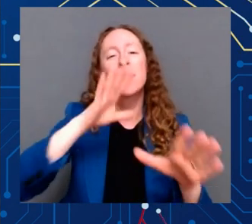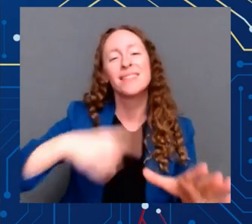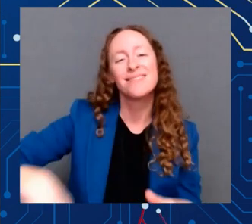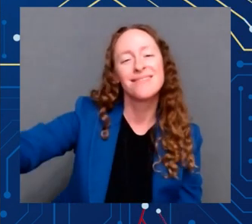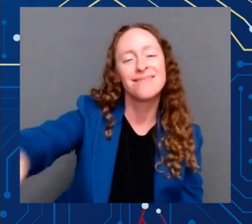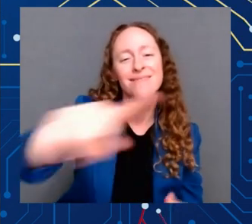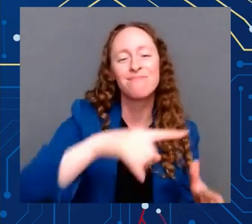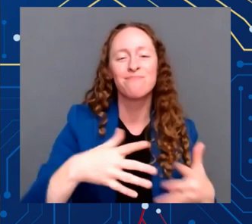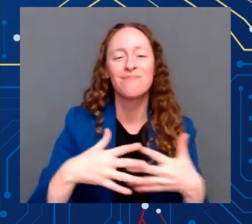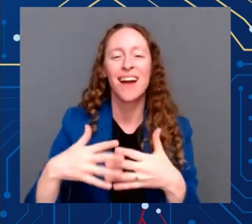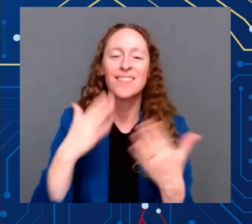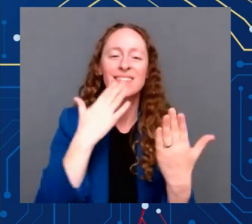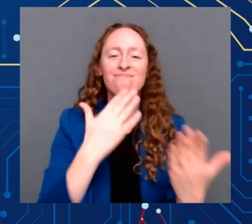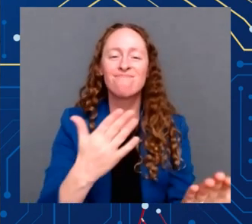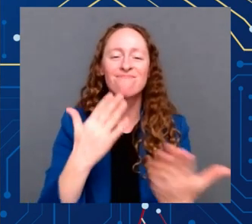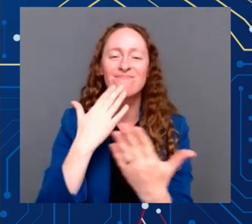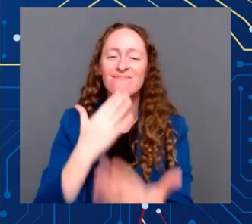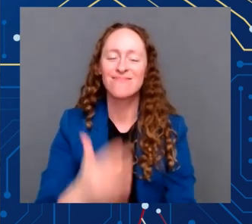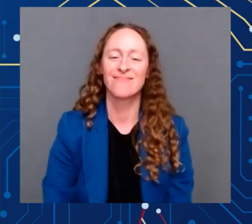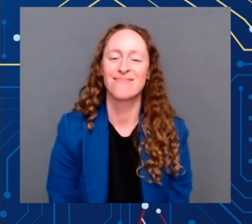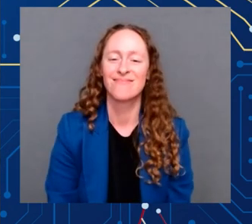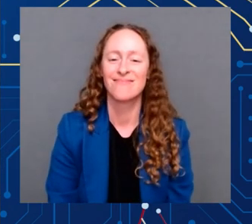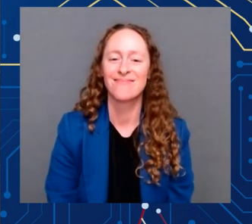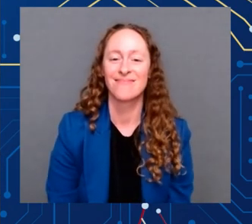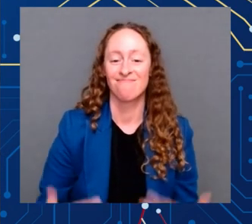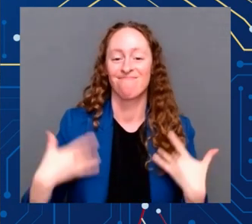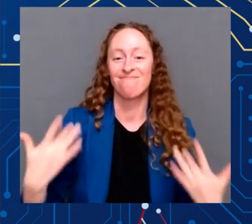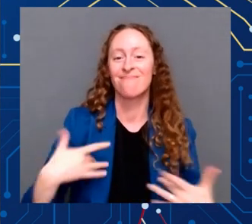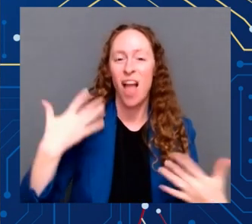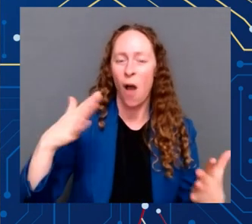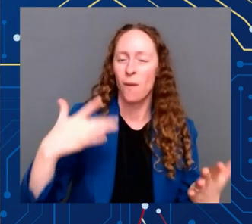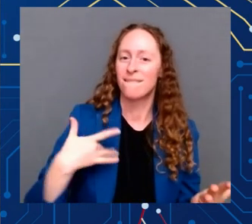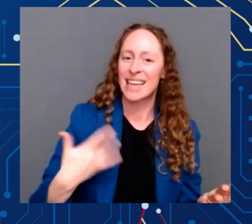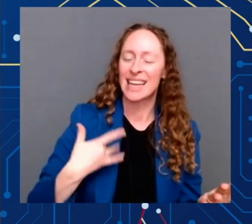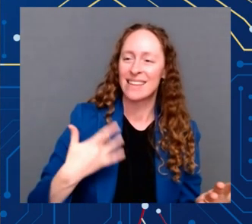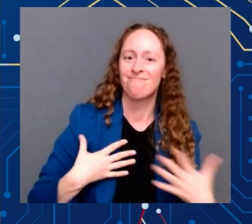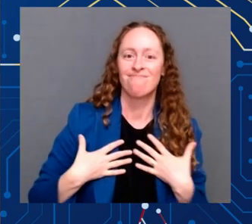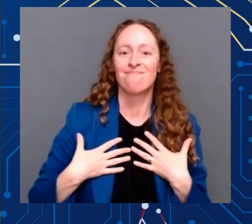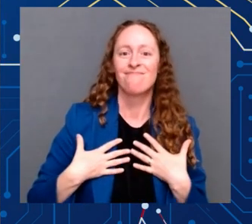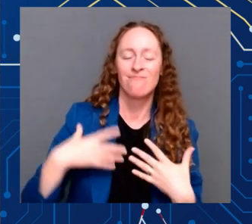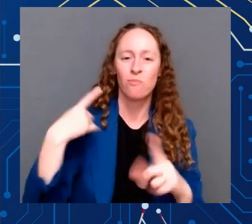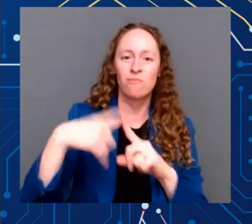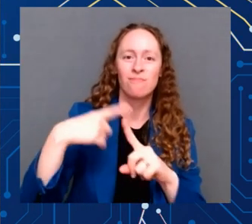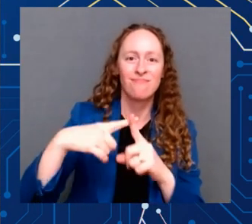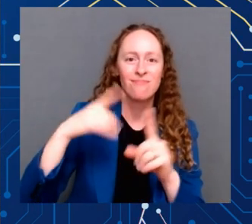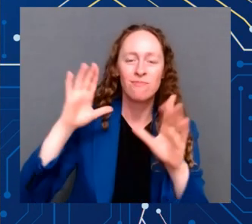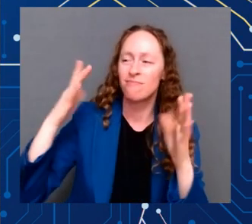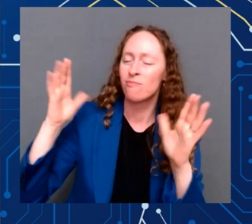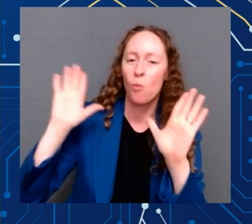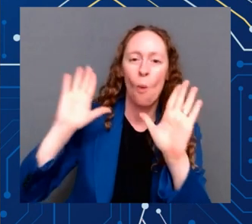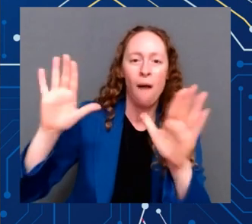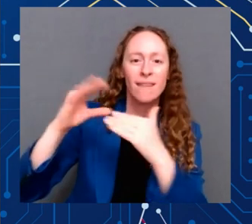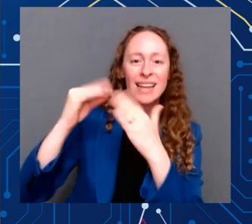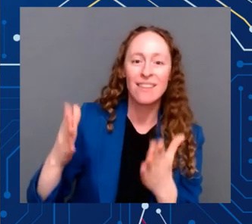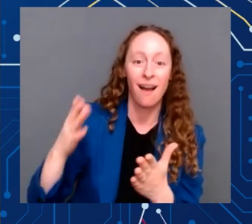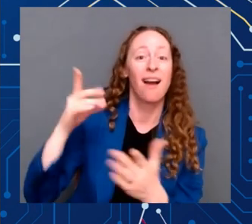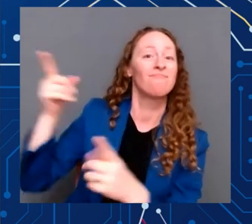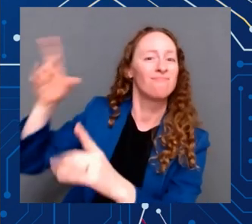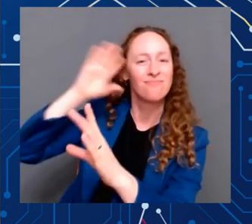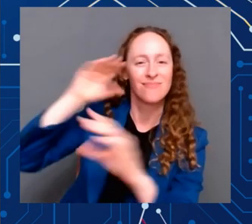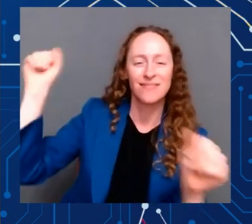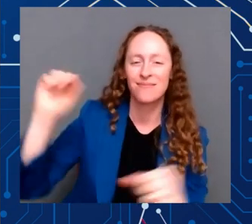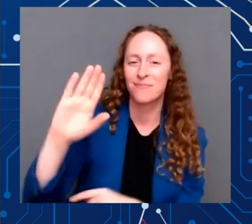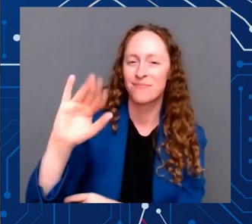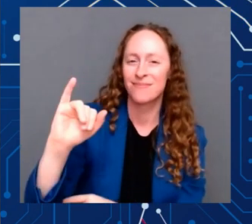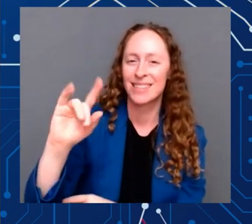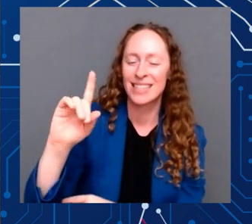great legislation possible under the leadership of President Biden. I said, thank you all. I'm very, very proud. This